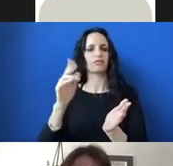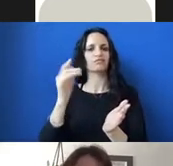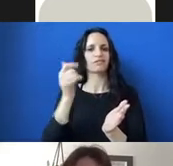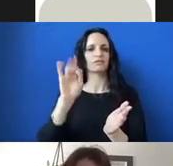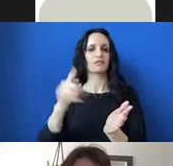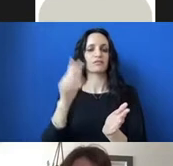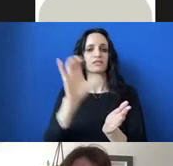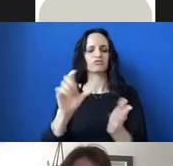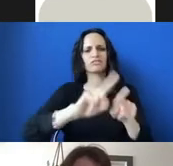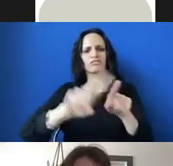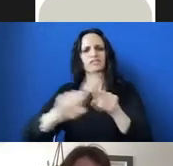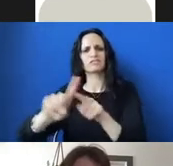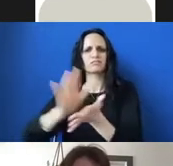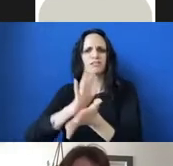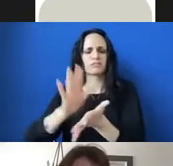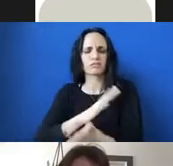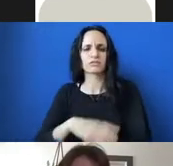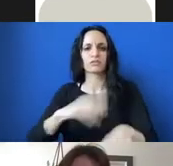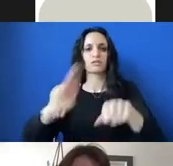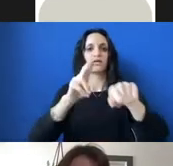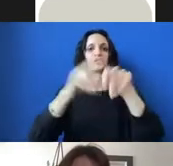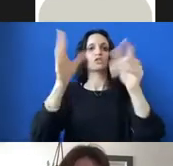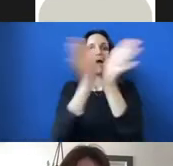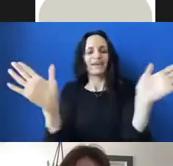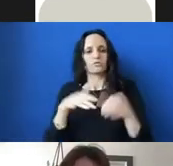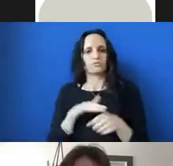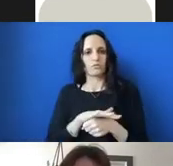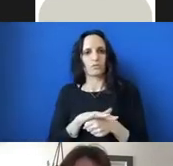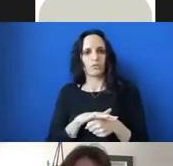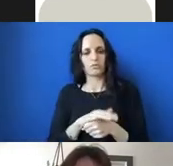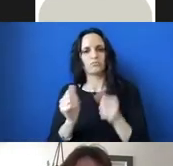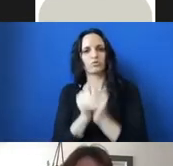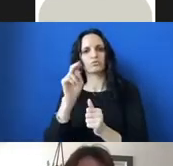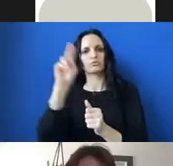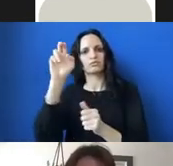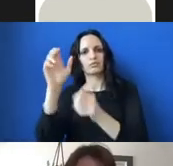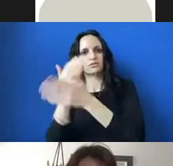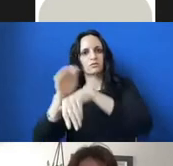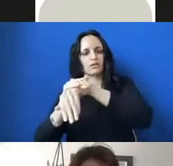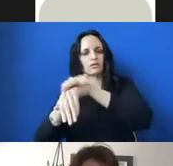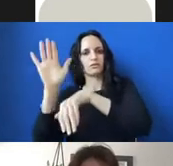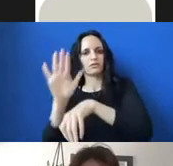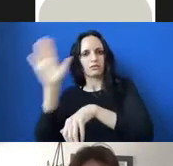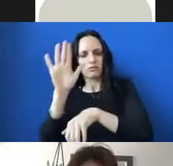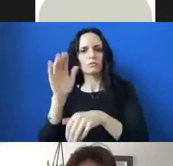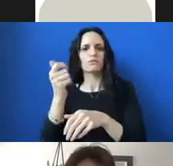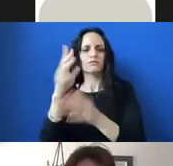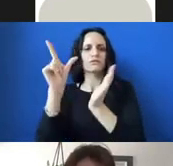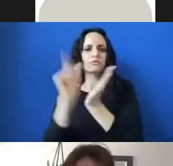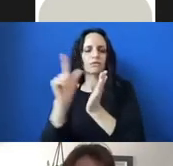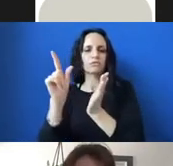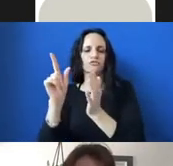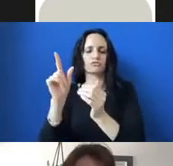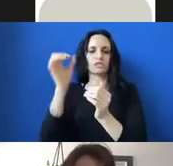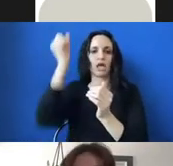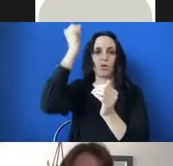from national to hyper-local publications, mainly in the Northeast and New England, though there were a few that were published as far south as the Carolinas.